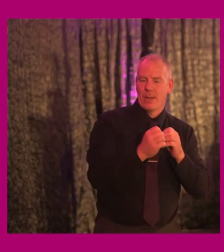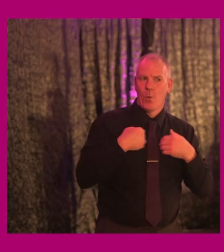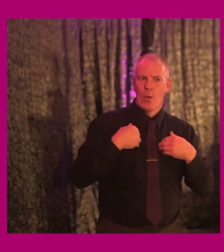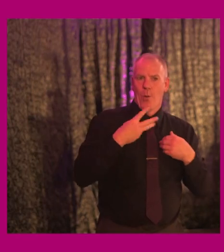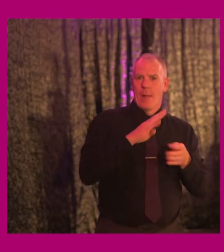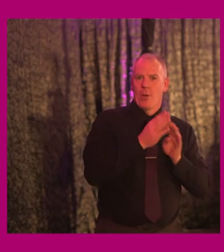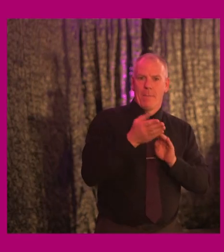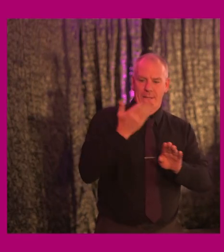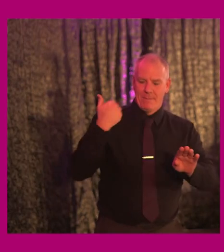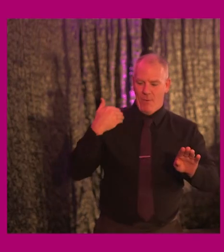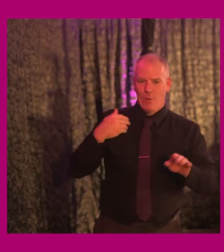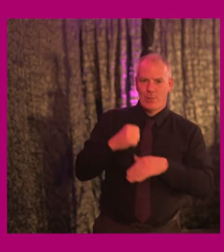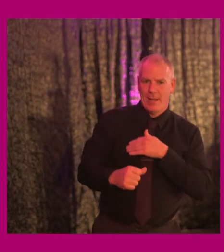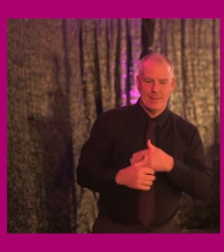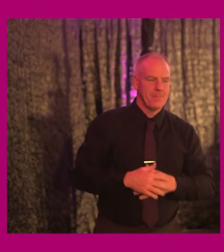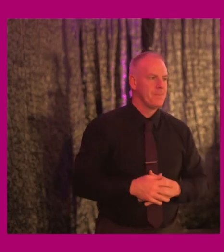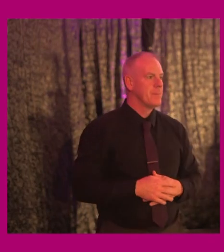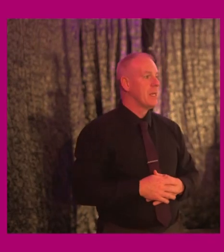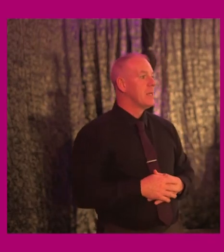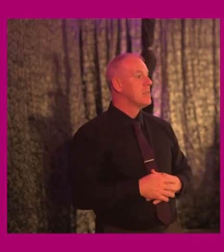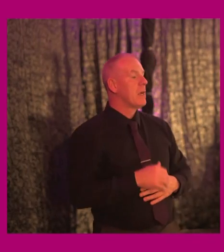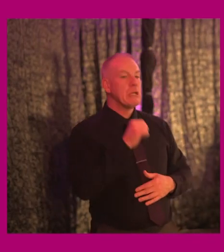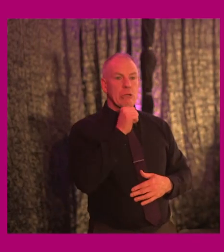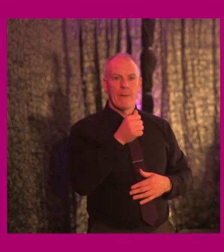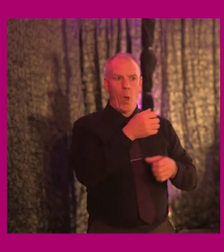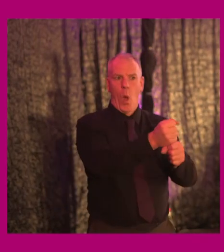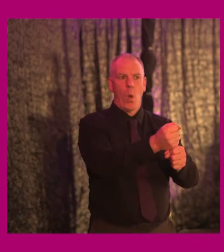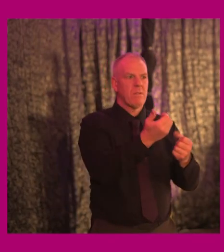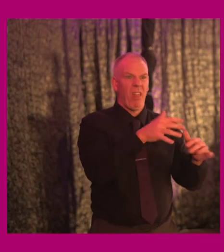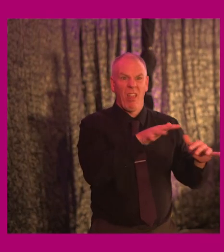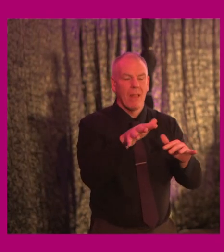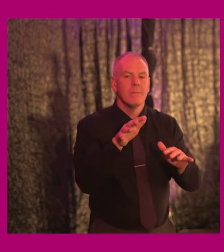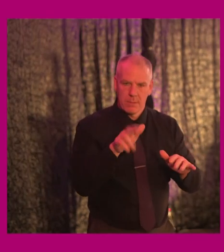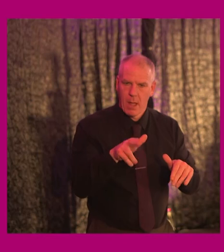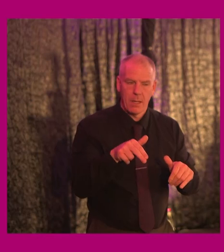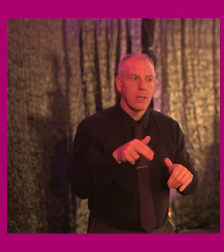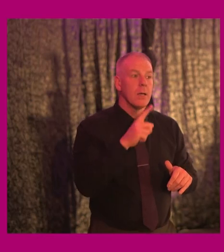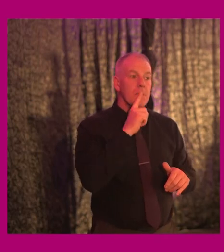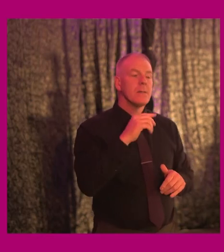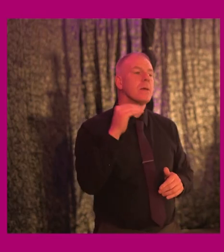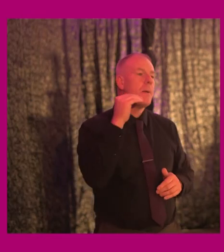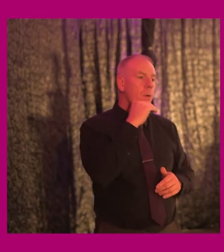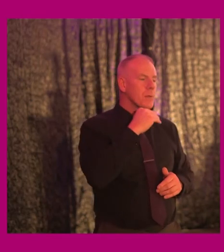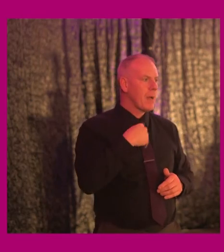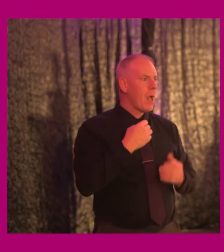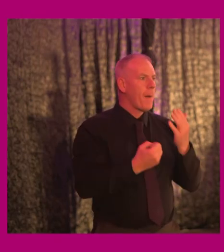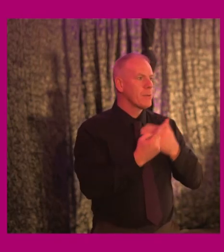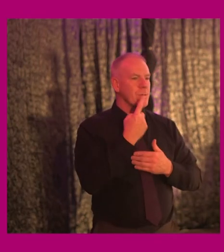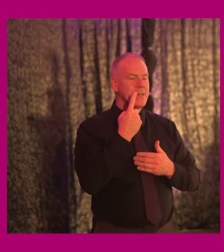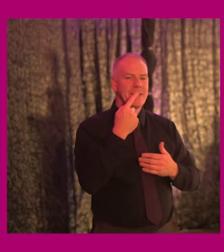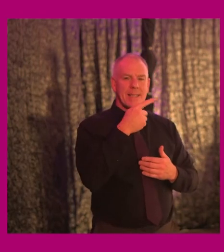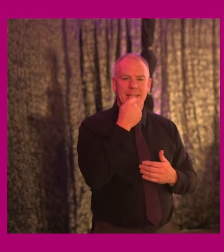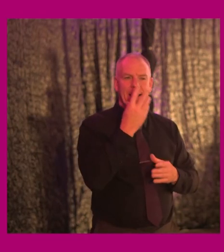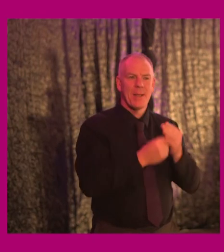we might be earlier in the day. Uh, so I don't intend to hold you, uh, but I, I think it's very important that I get a chance to say something nice